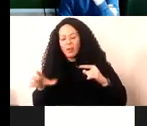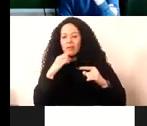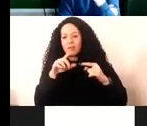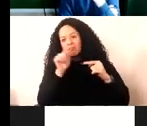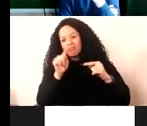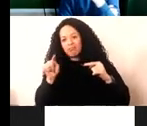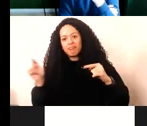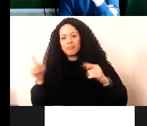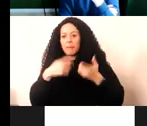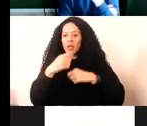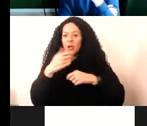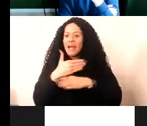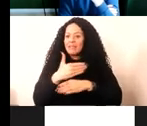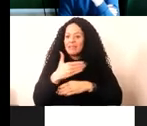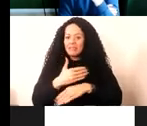activities.